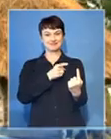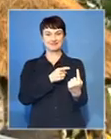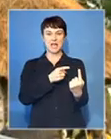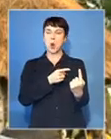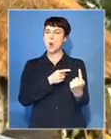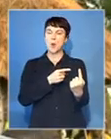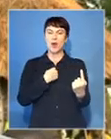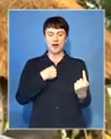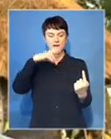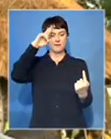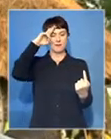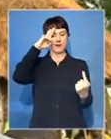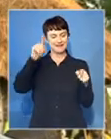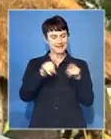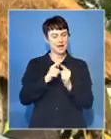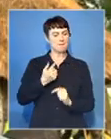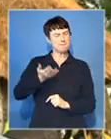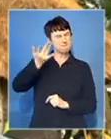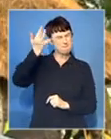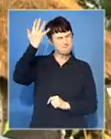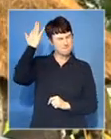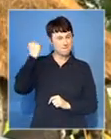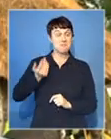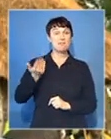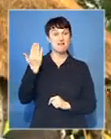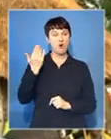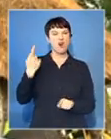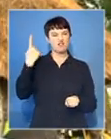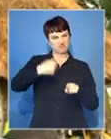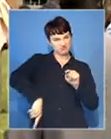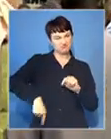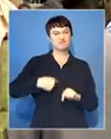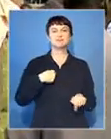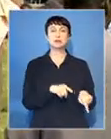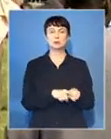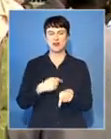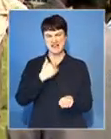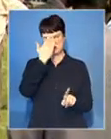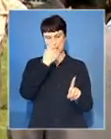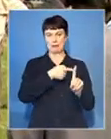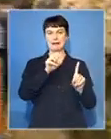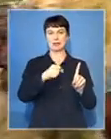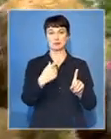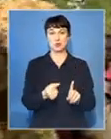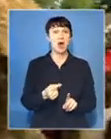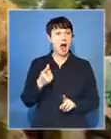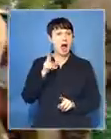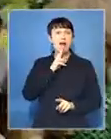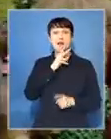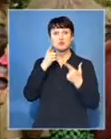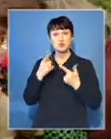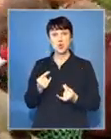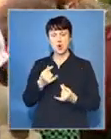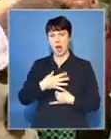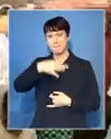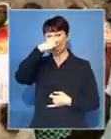Just like the way I also stood the knife, the same knife, I knew he could make it. His uncle slaughters a bull and adorns him